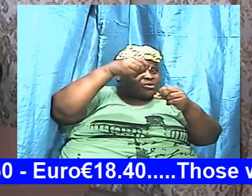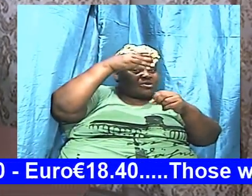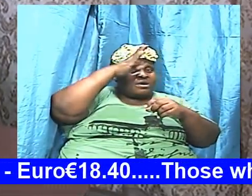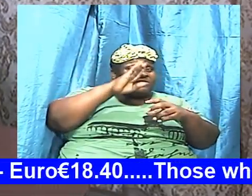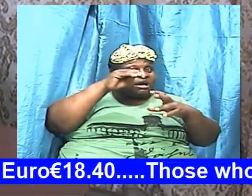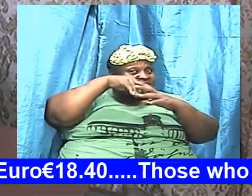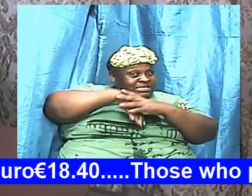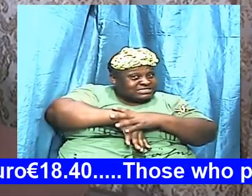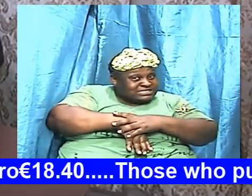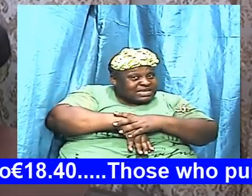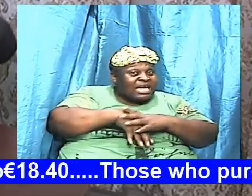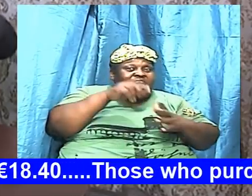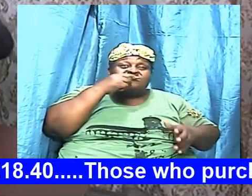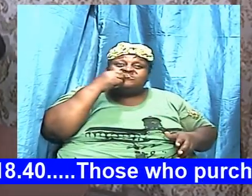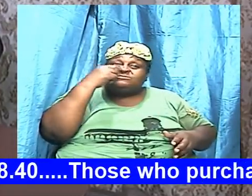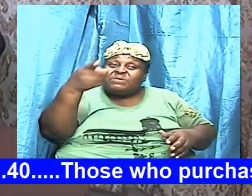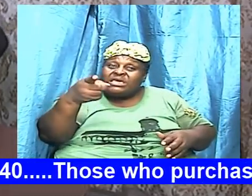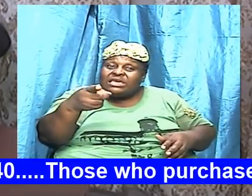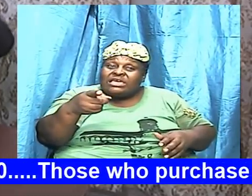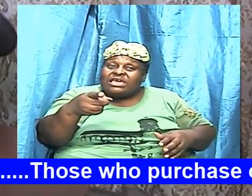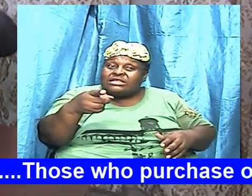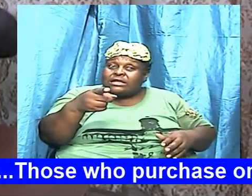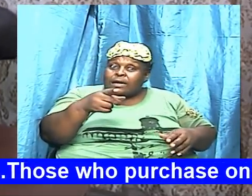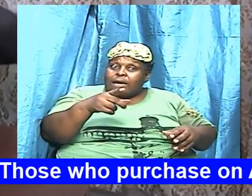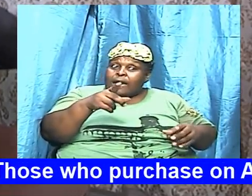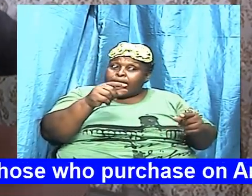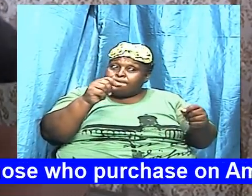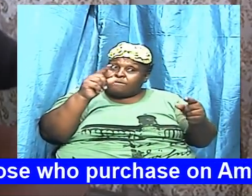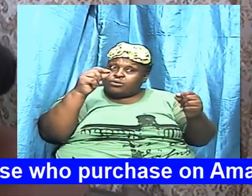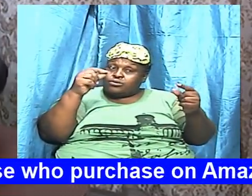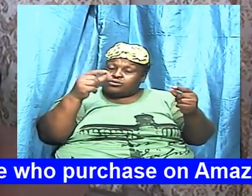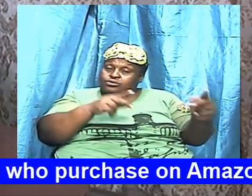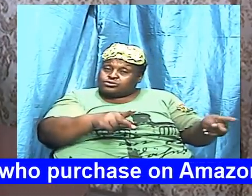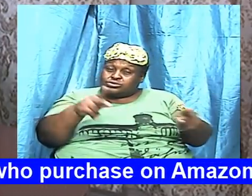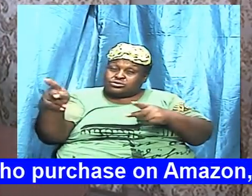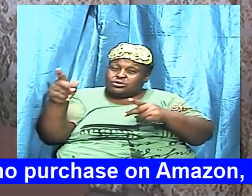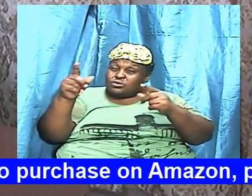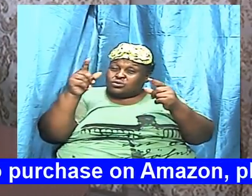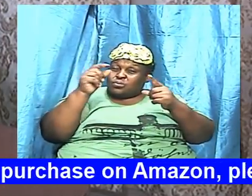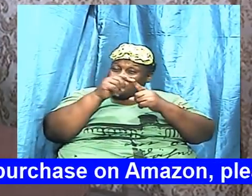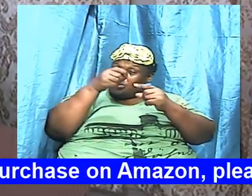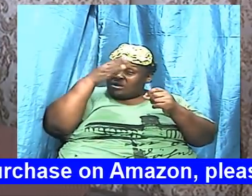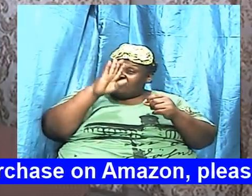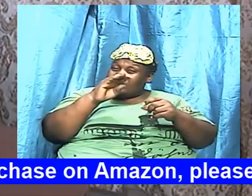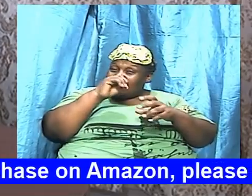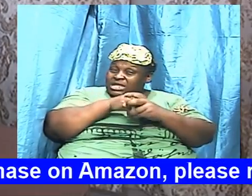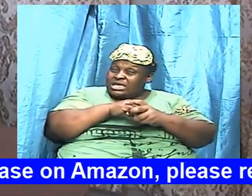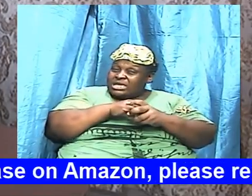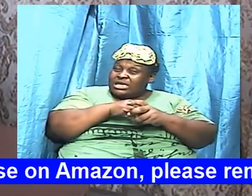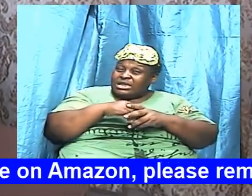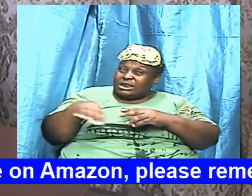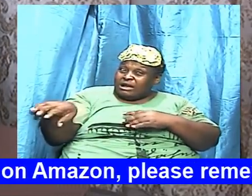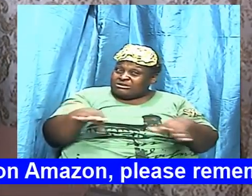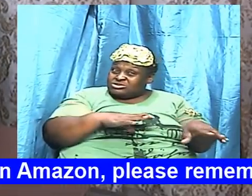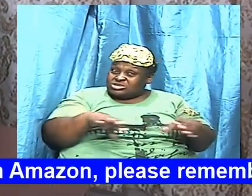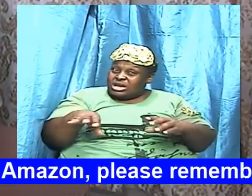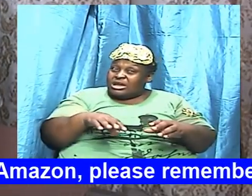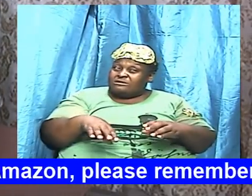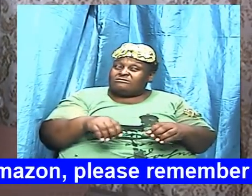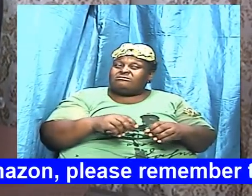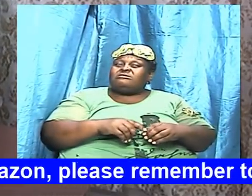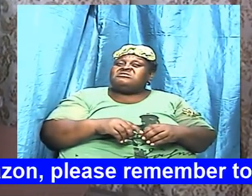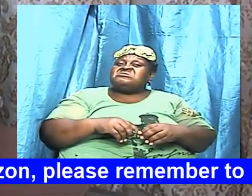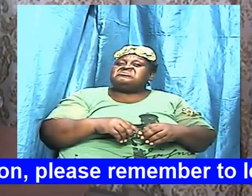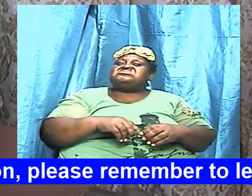the adversary with the things that he is going to inject in our minds it is not enough